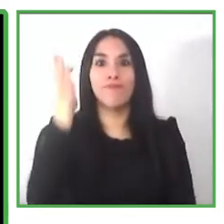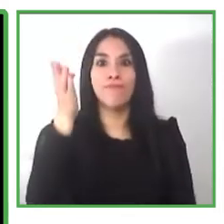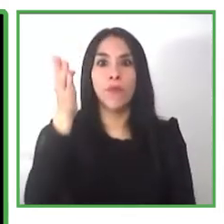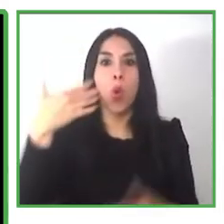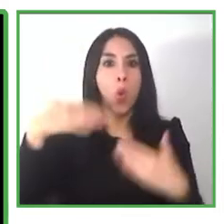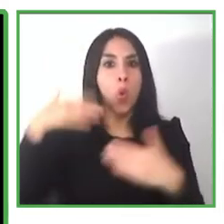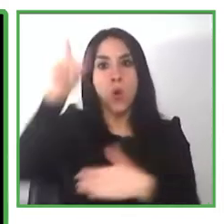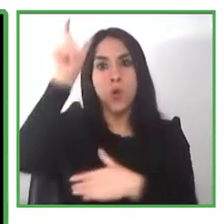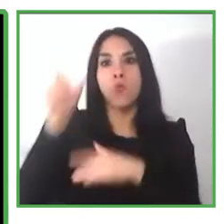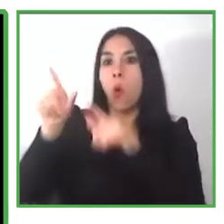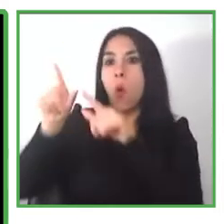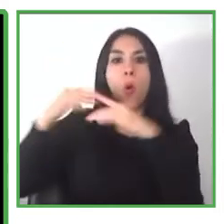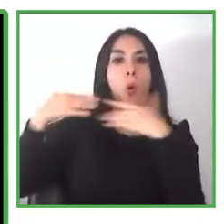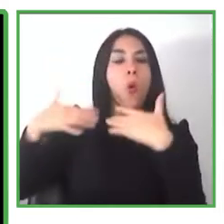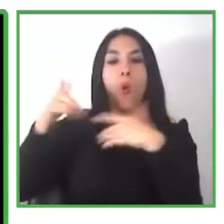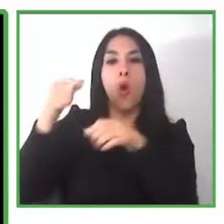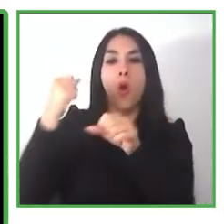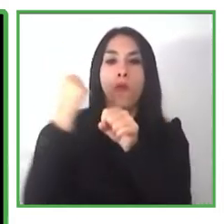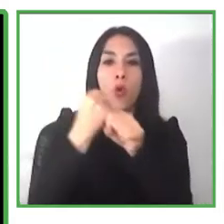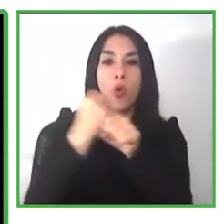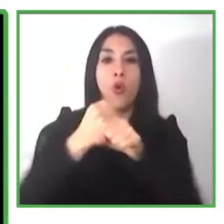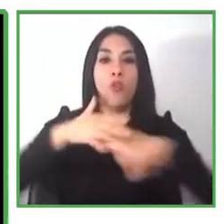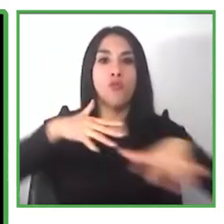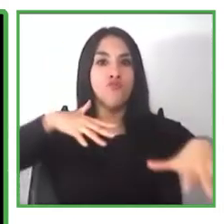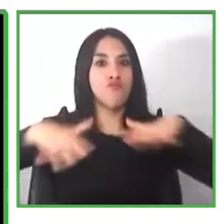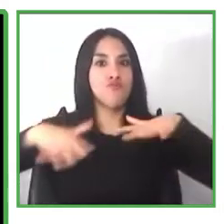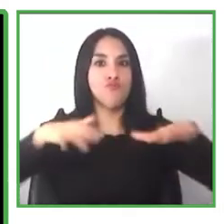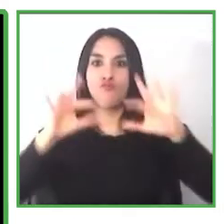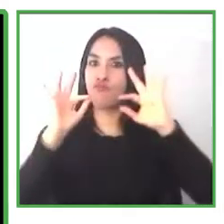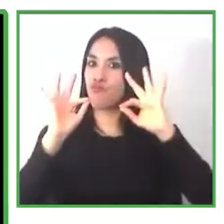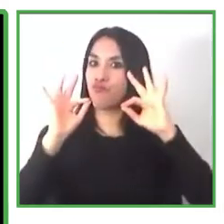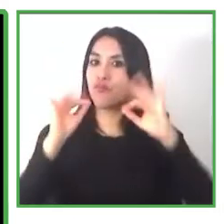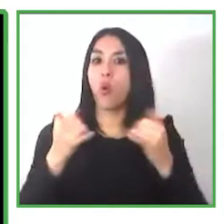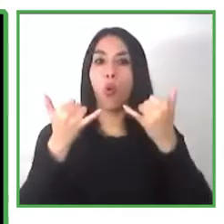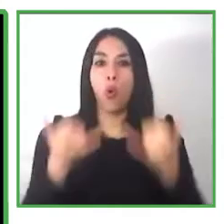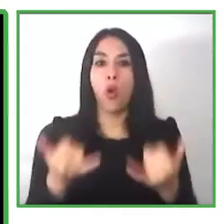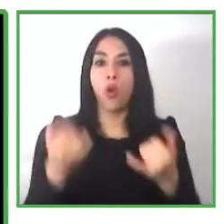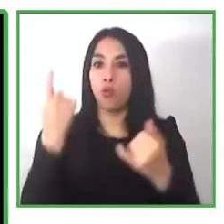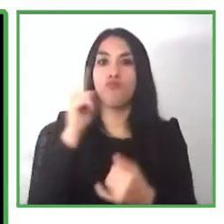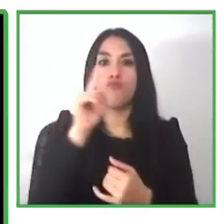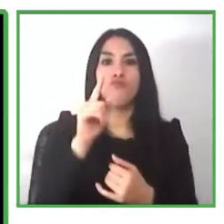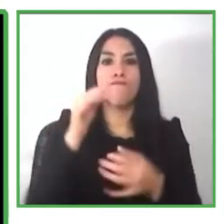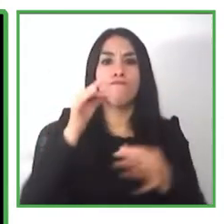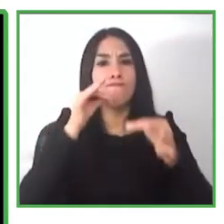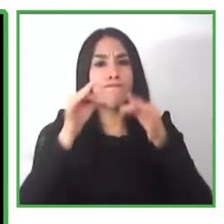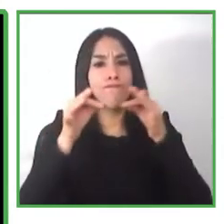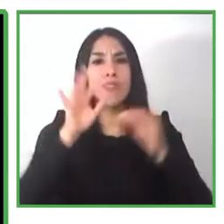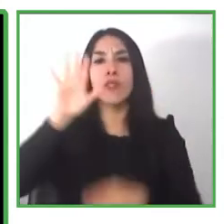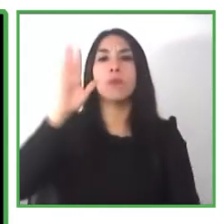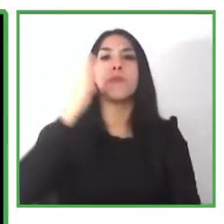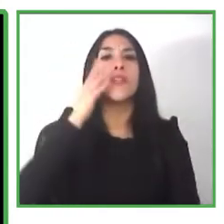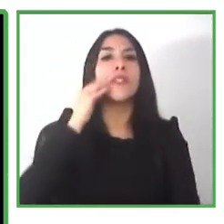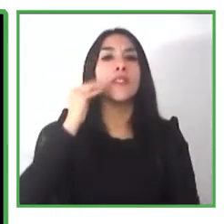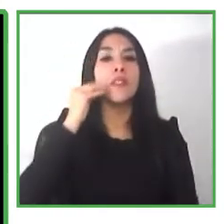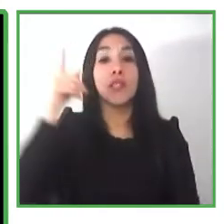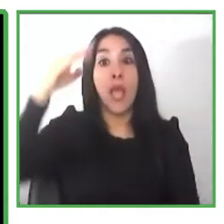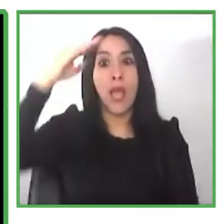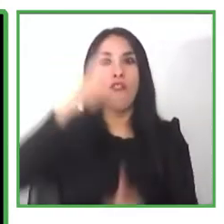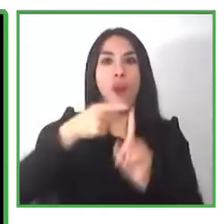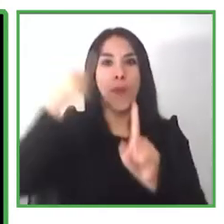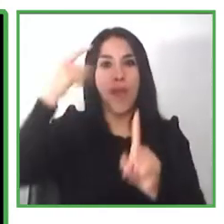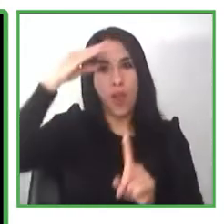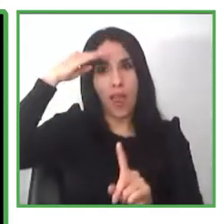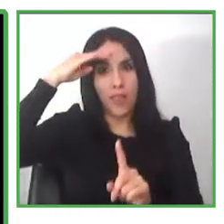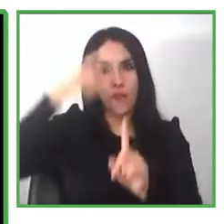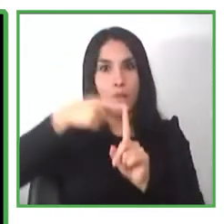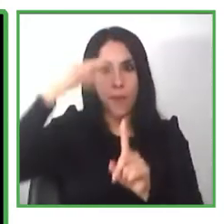ireland bringing young people with intellectual disabilities and autism closer to the labor market this program assists job seekers